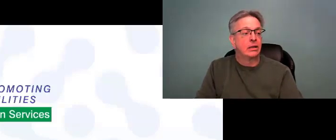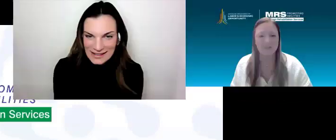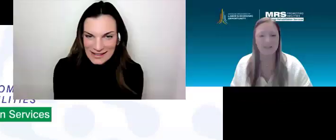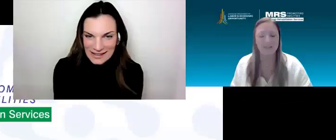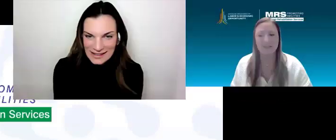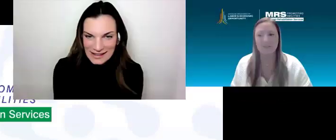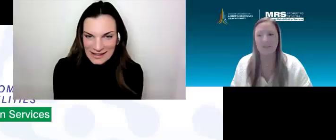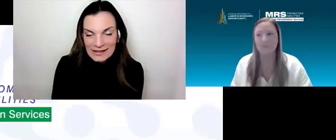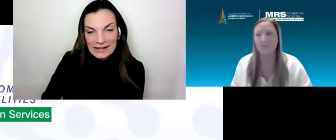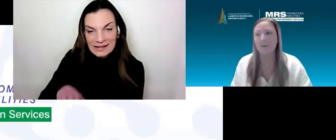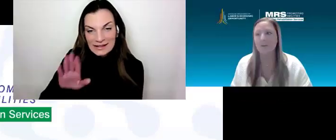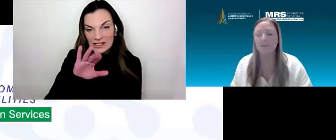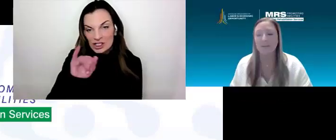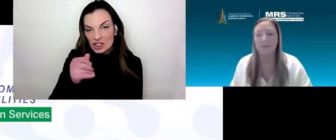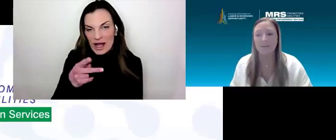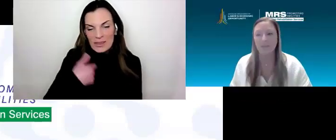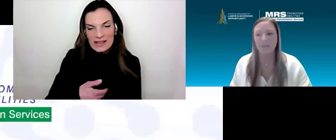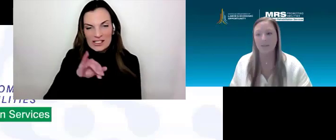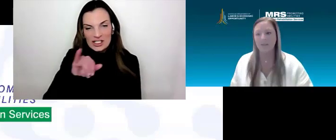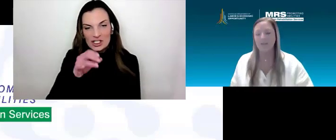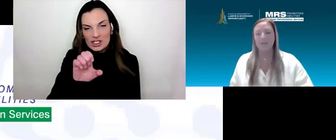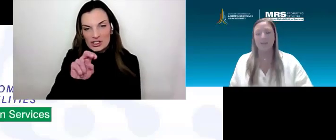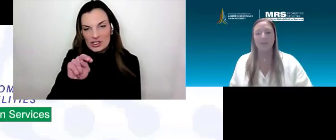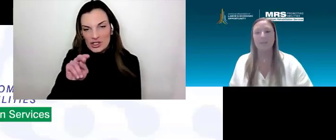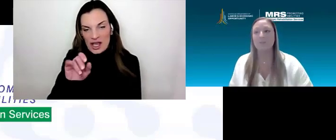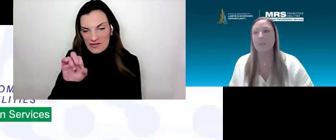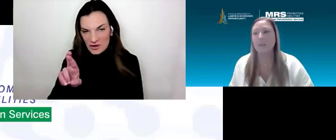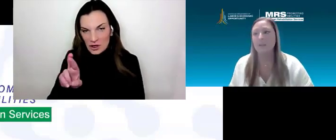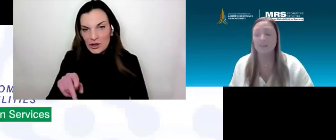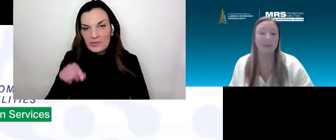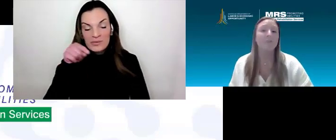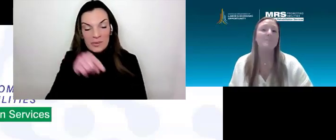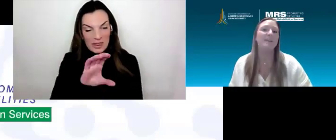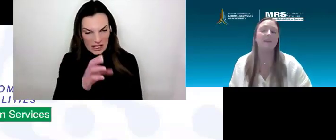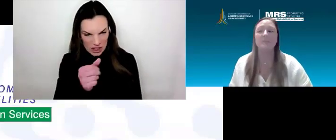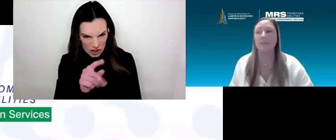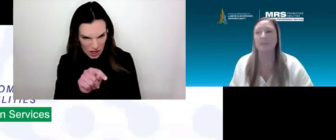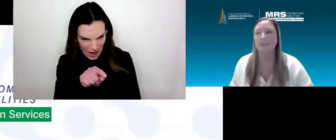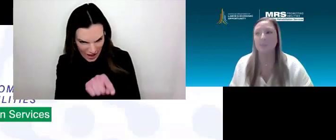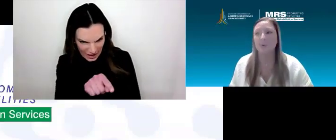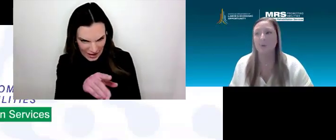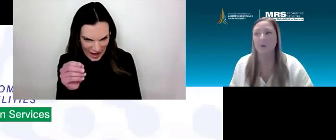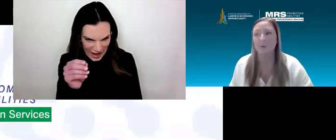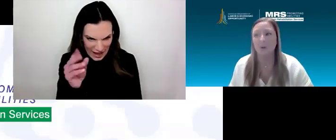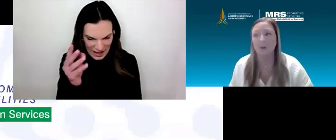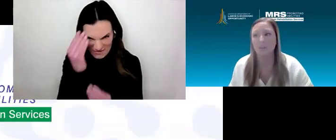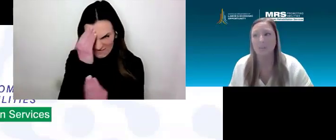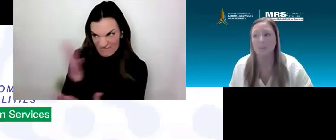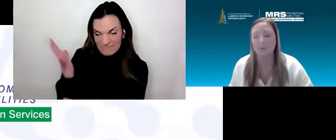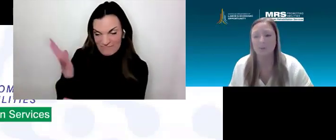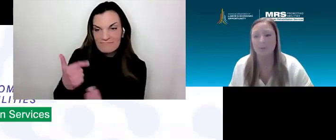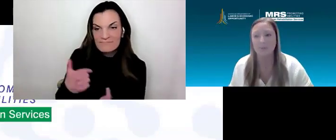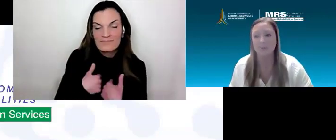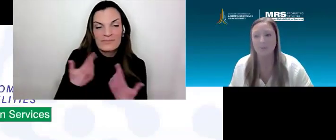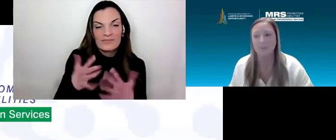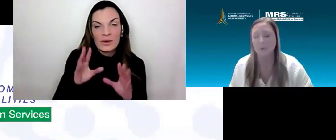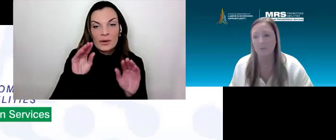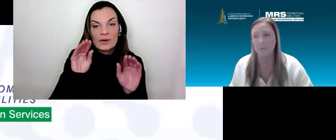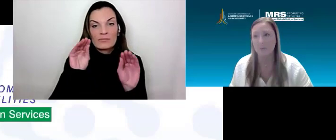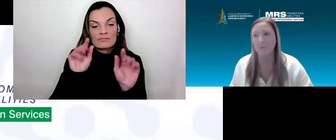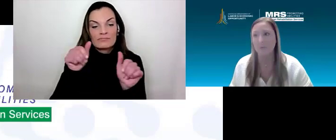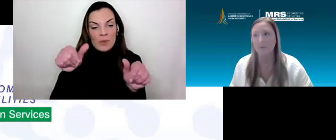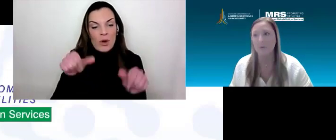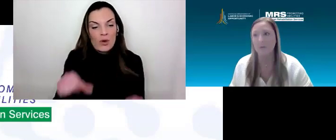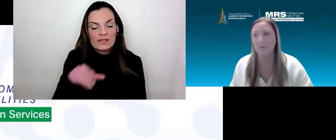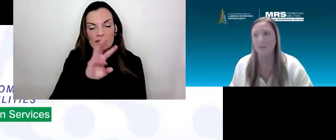Hey, John, this is Jennifer in, in the chat and everybody else. I did put our, um, direct link for the